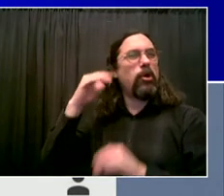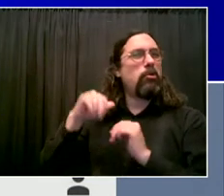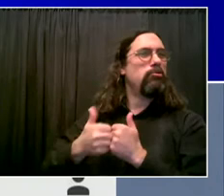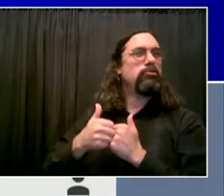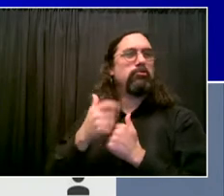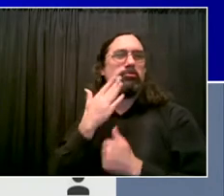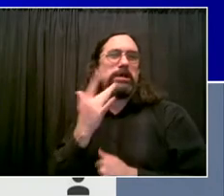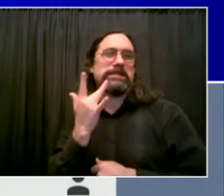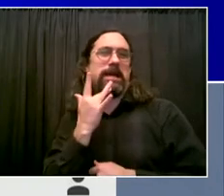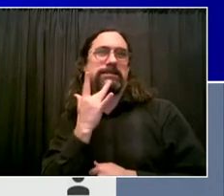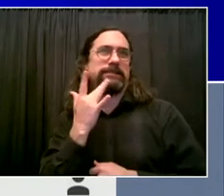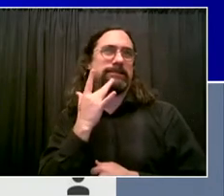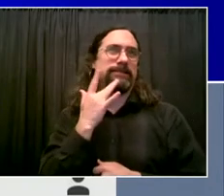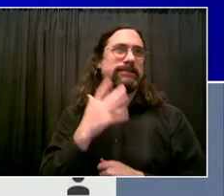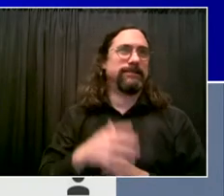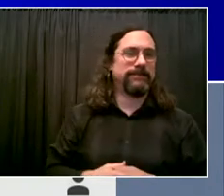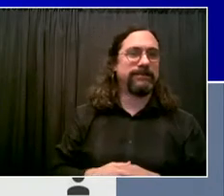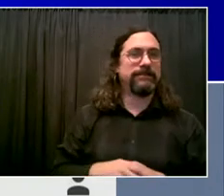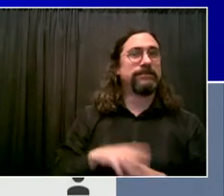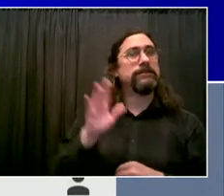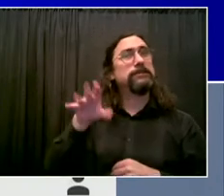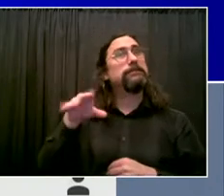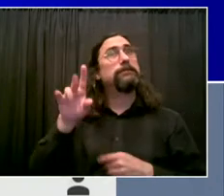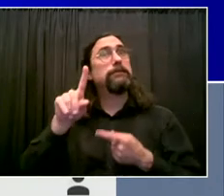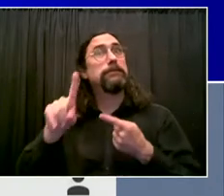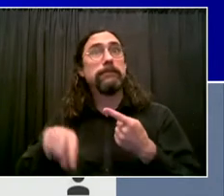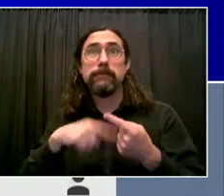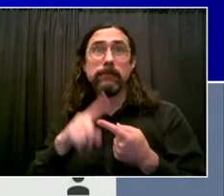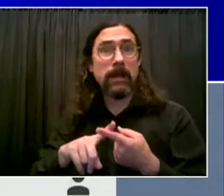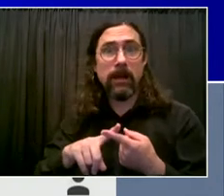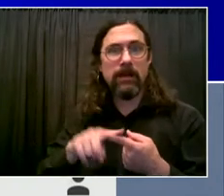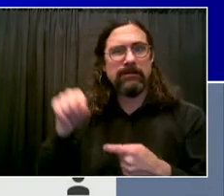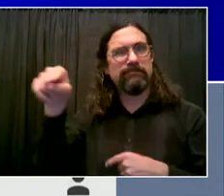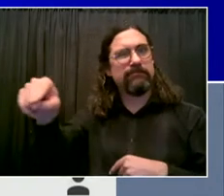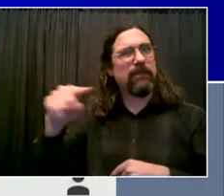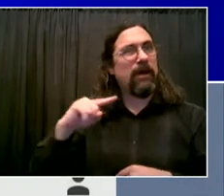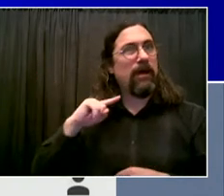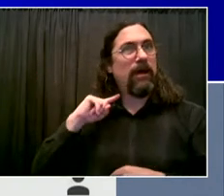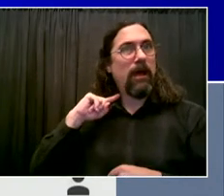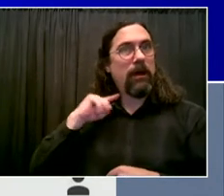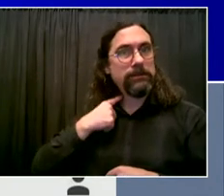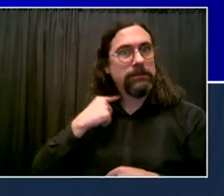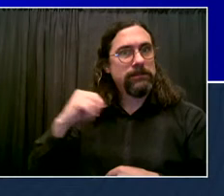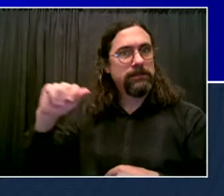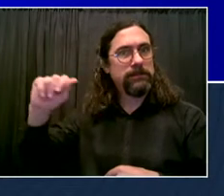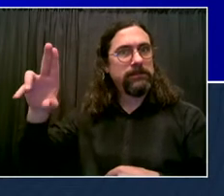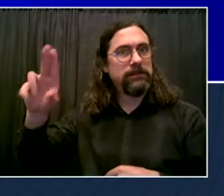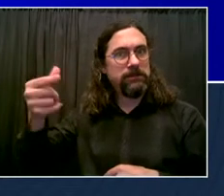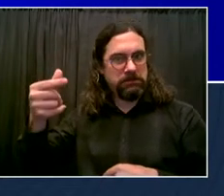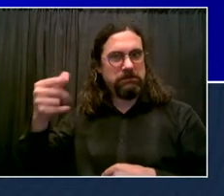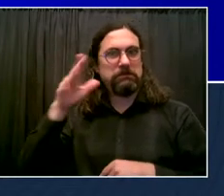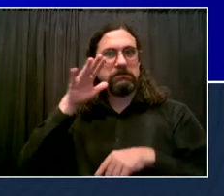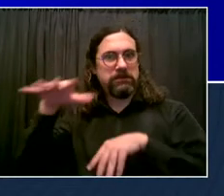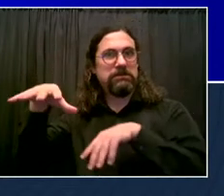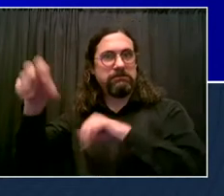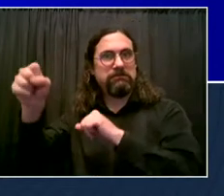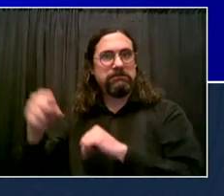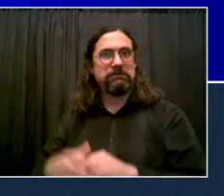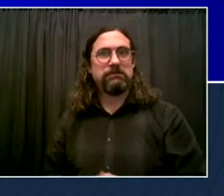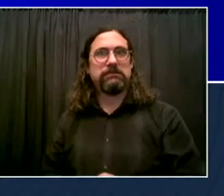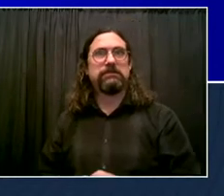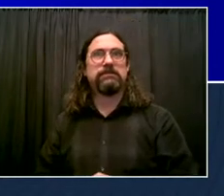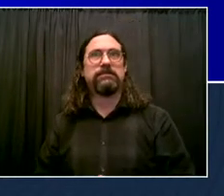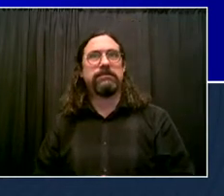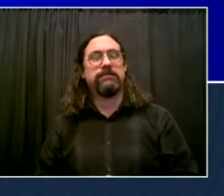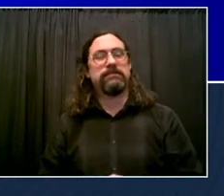City's back. All right. As we do every day, let's do our indicators. And thank God again, the indicators